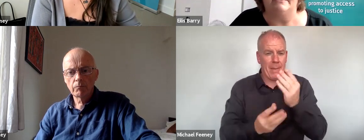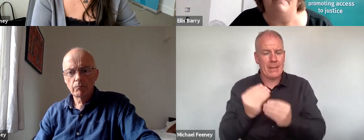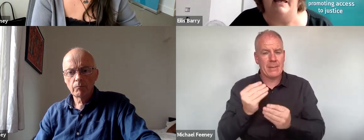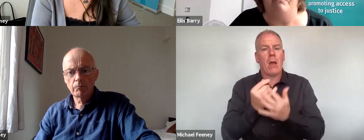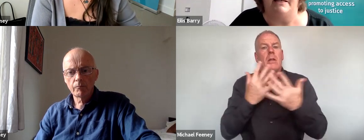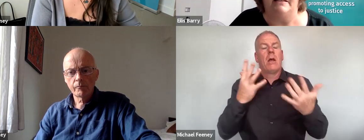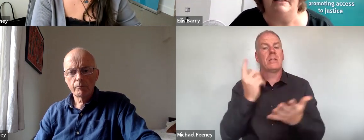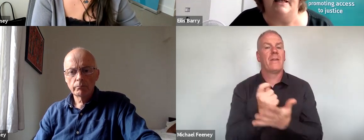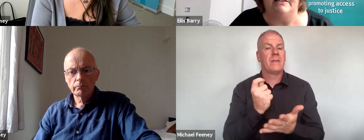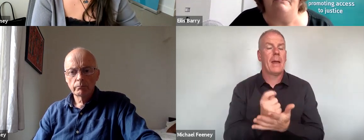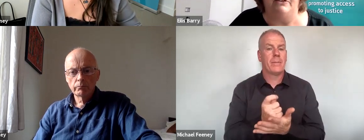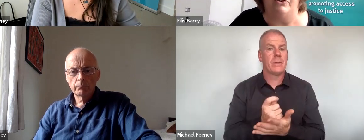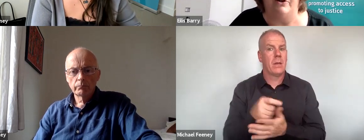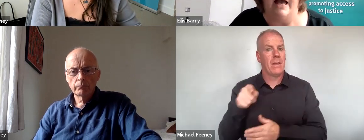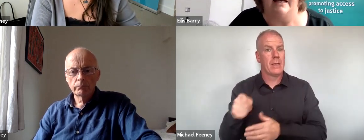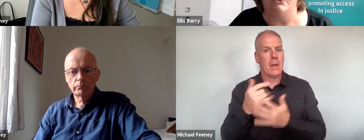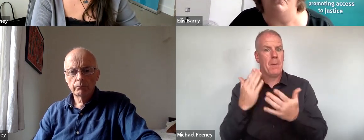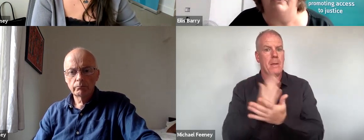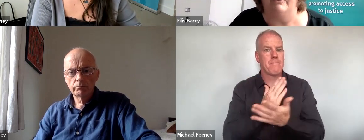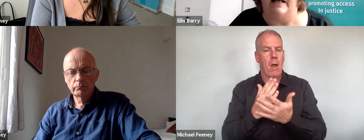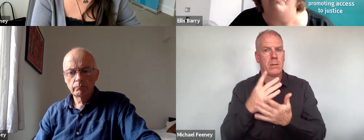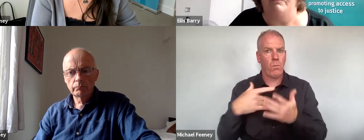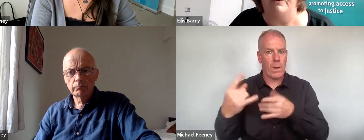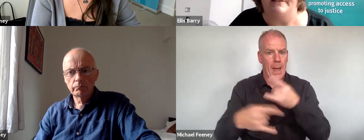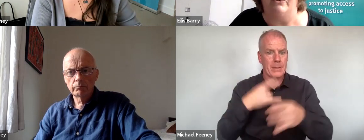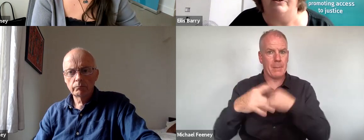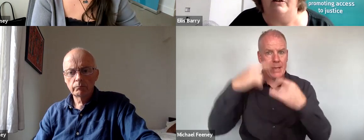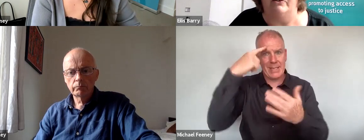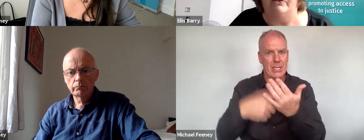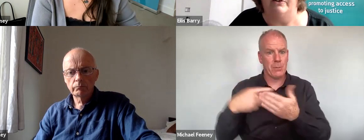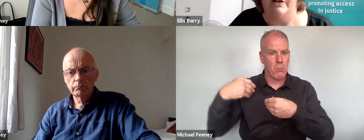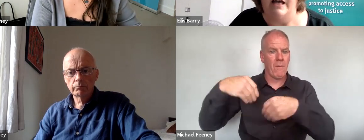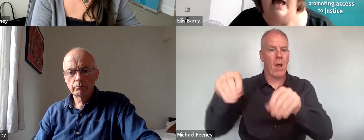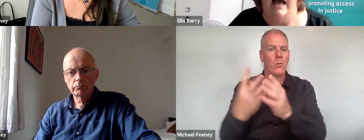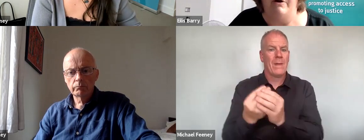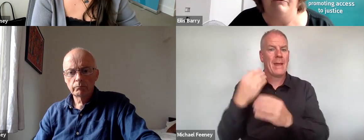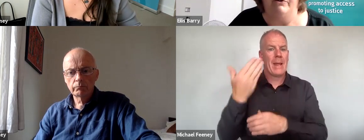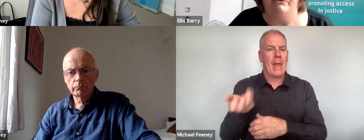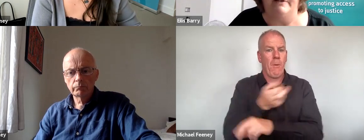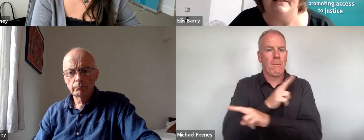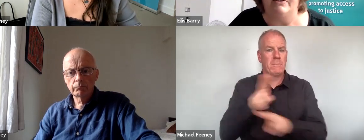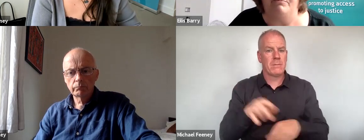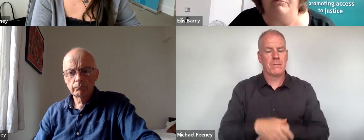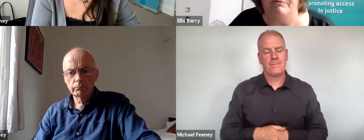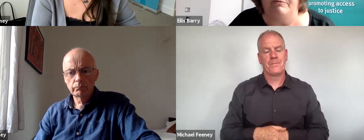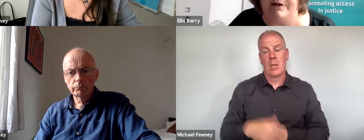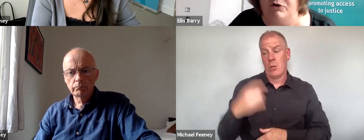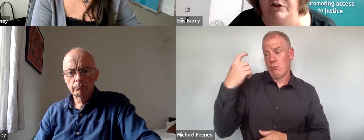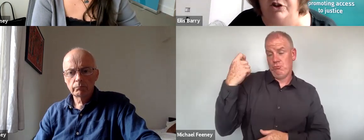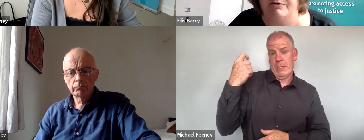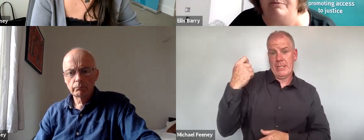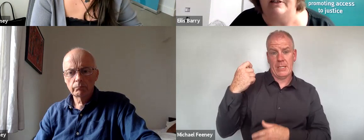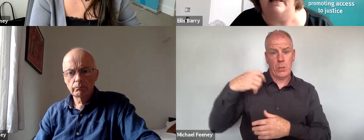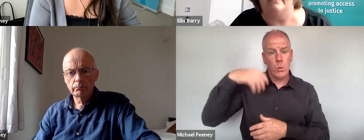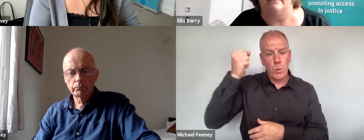instances may have been a decisive feature as to whether a claim would proceed or not. However, the recent Supreme